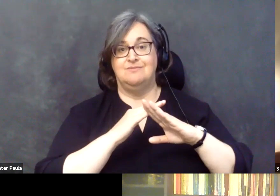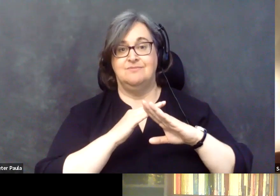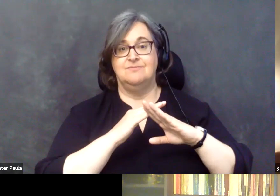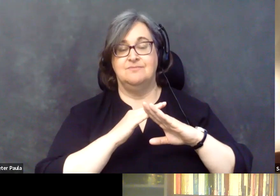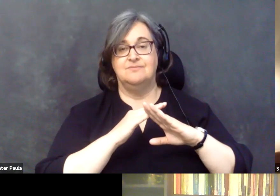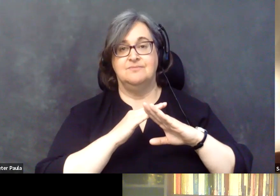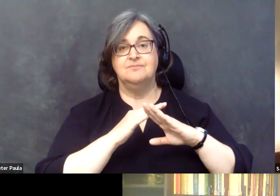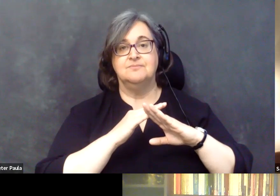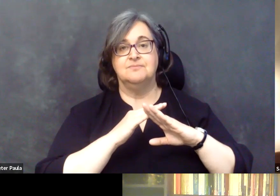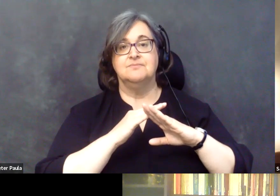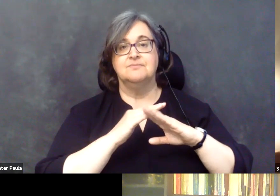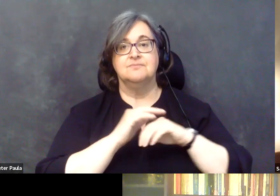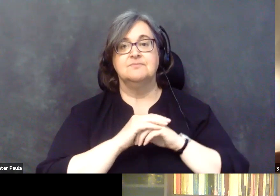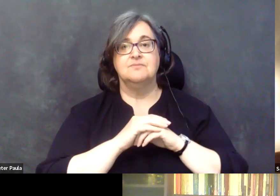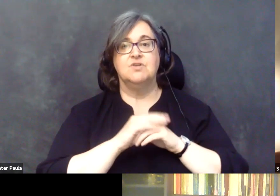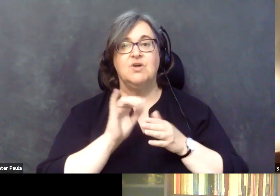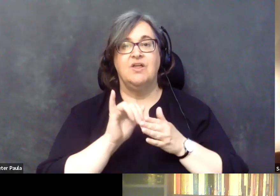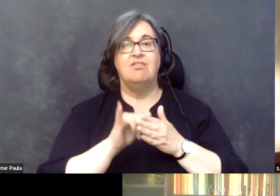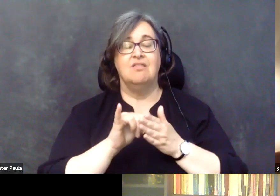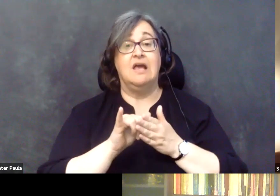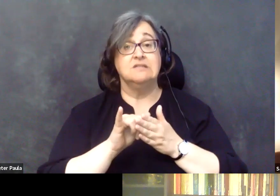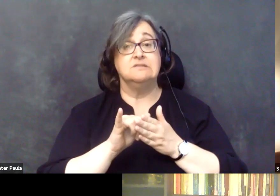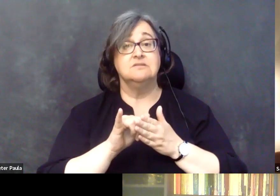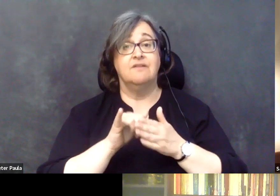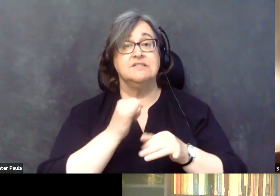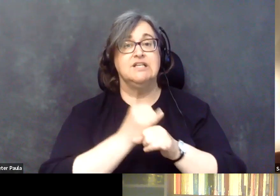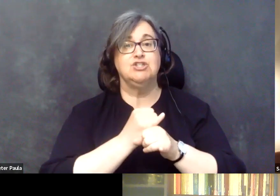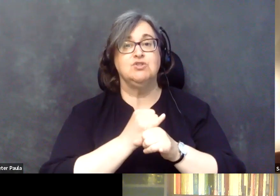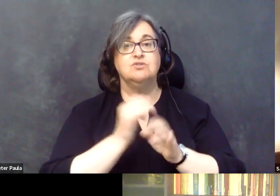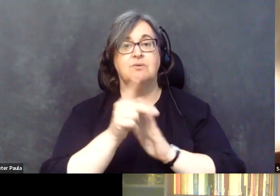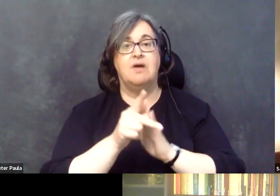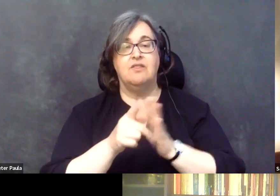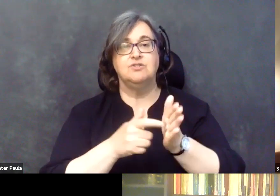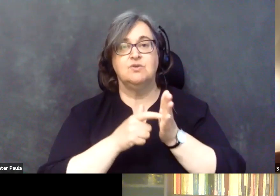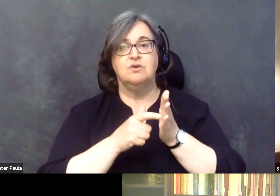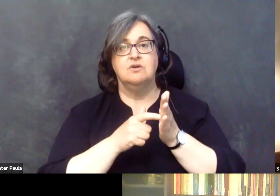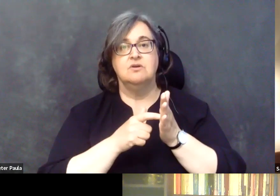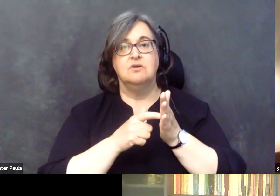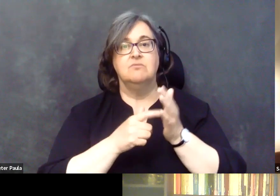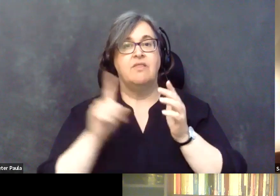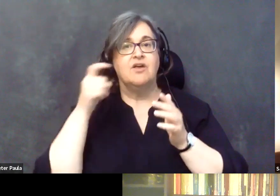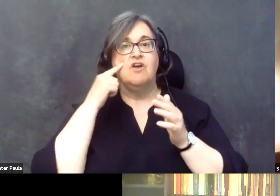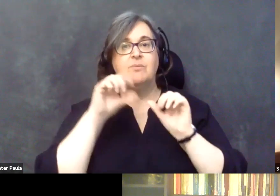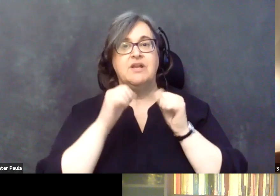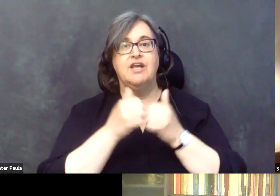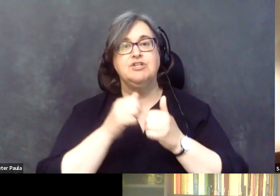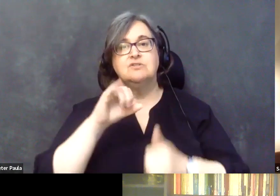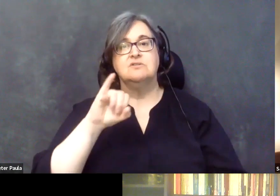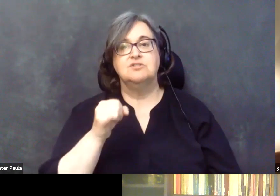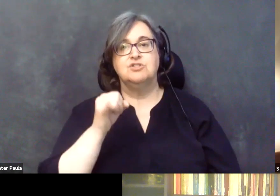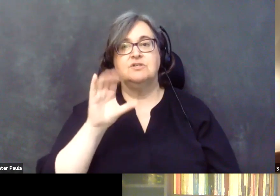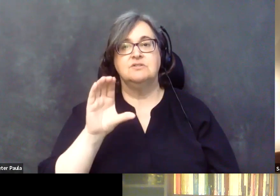so that's, that's kind of a institutional policy requirement by many institutions that are